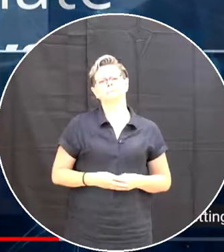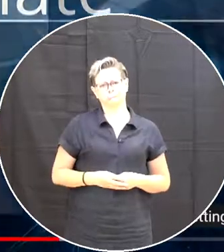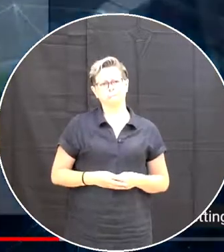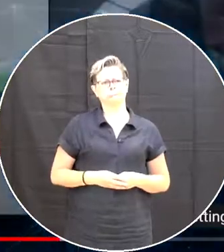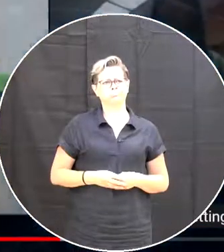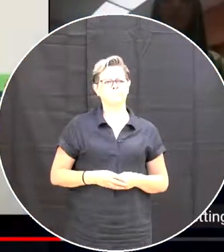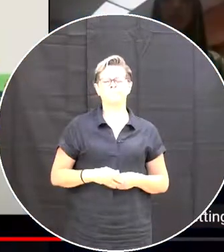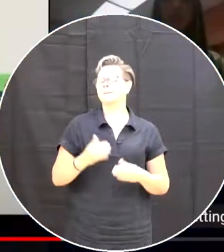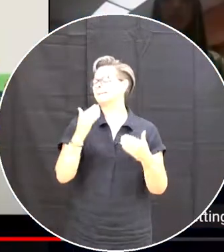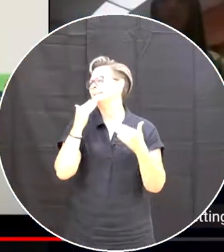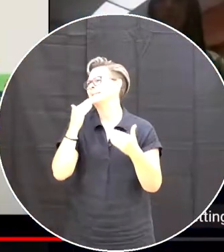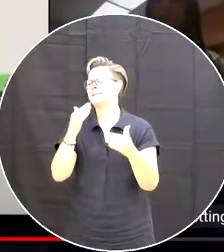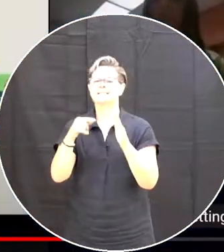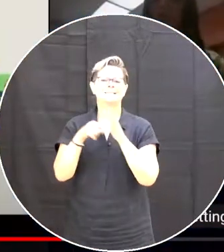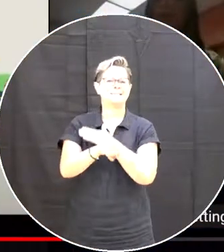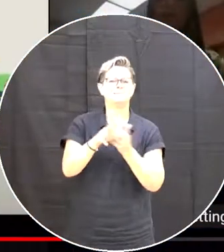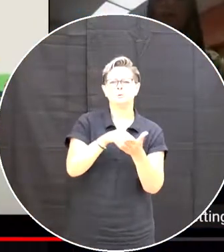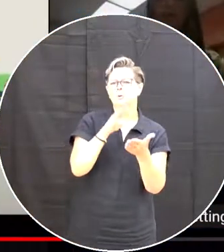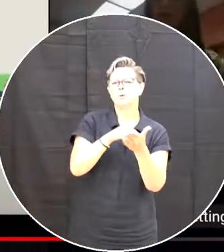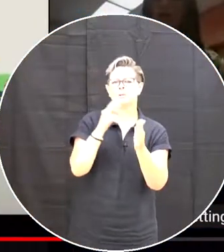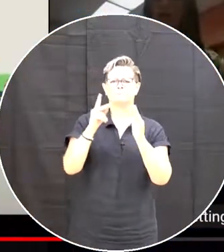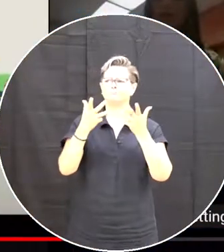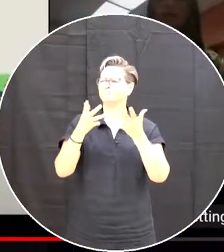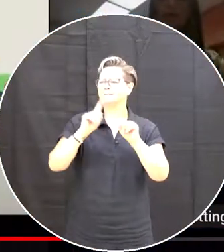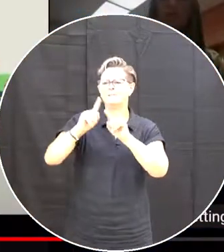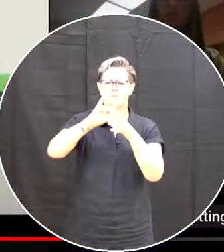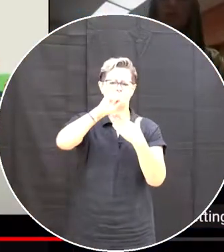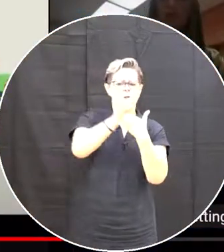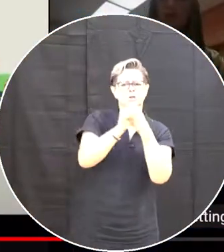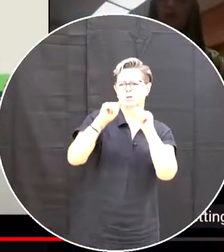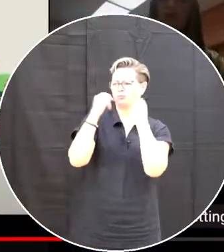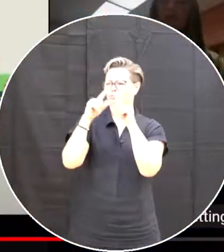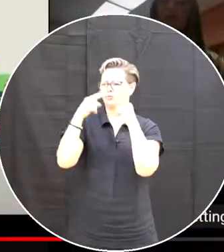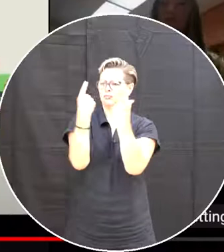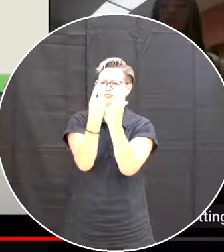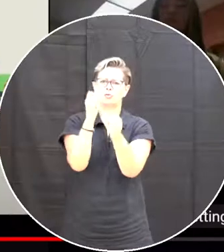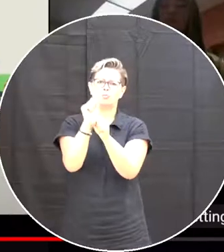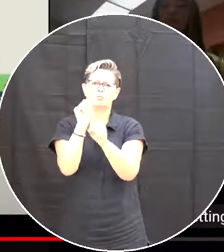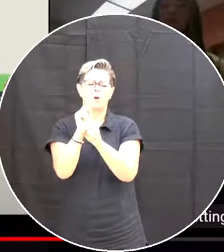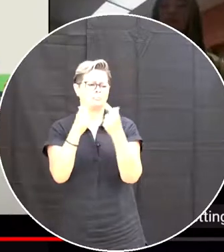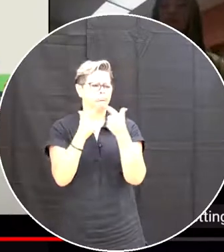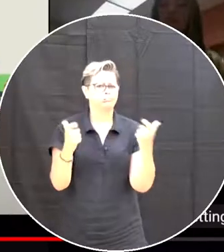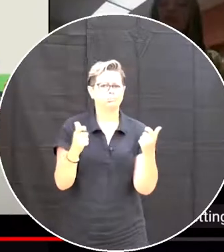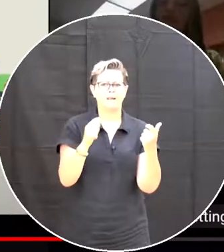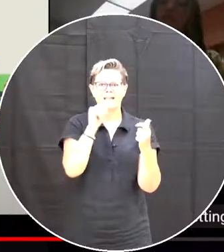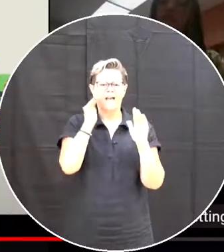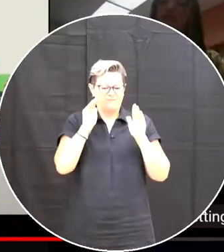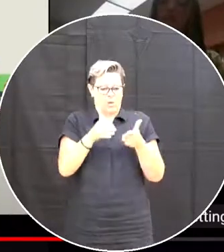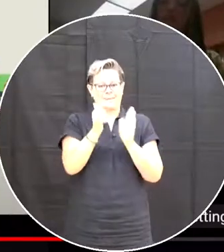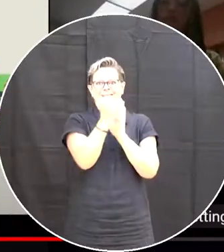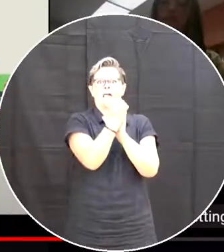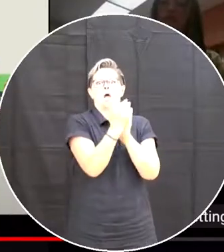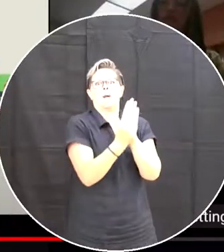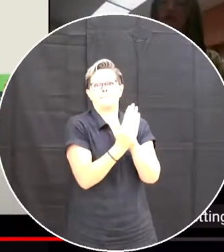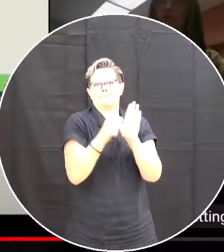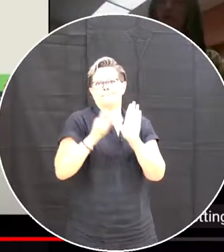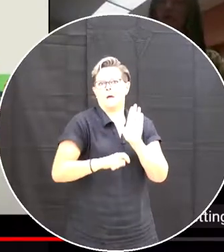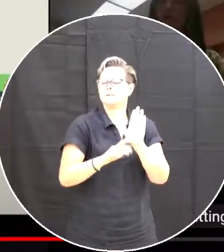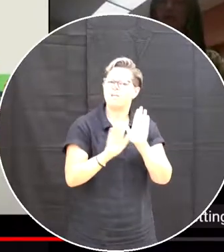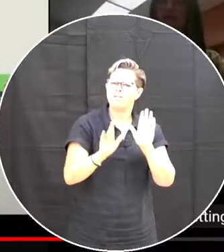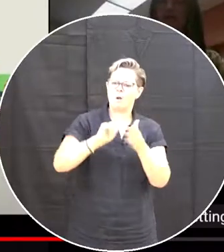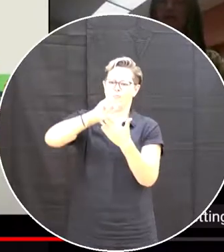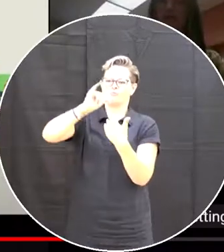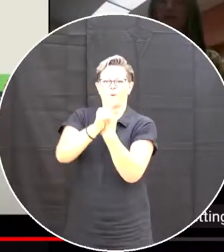What of deep learning? are doing so many more projects Group work Not so much focused on assignments And more on